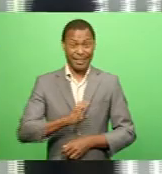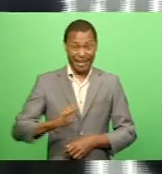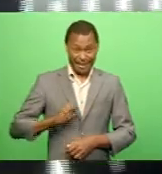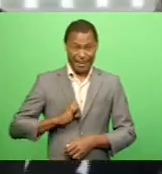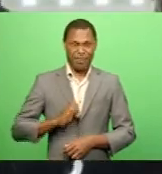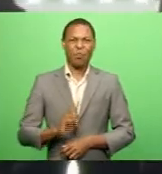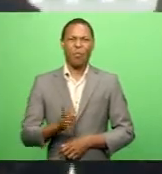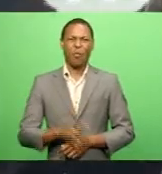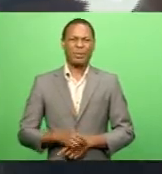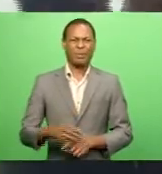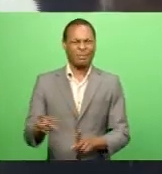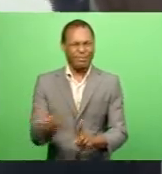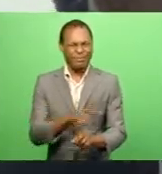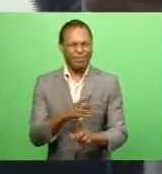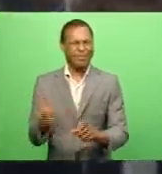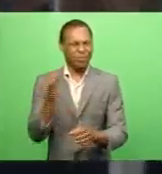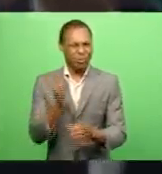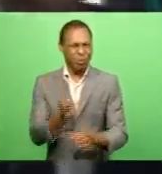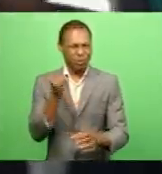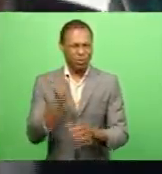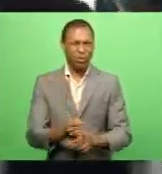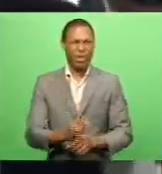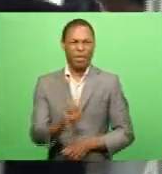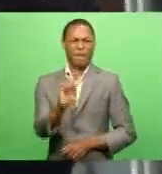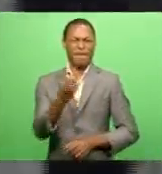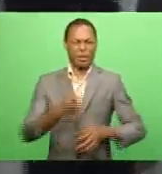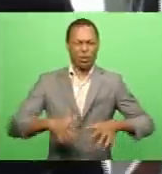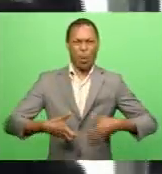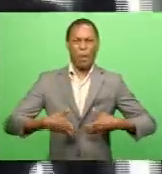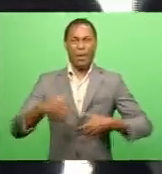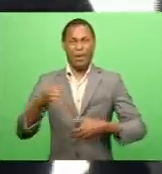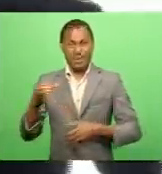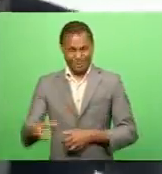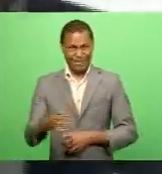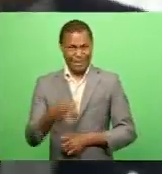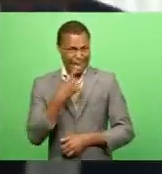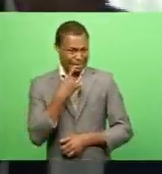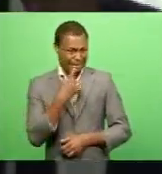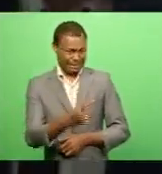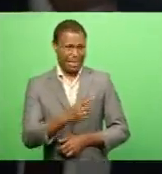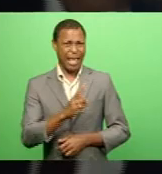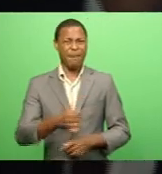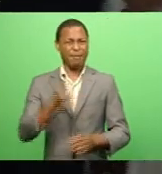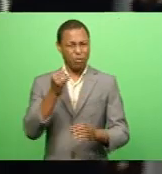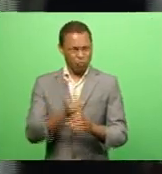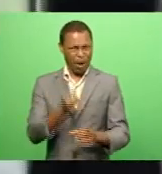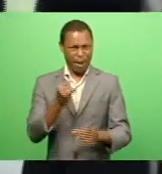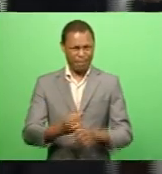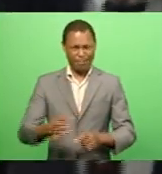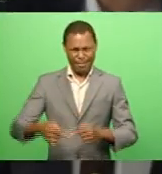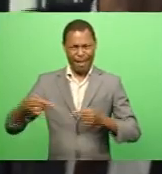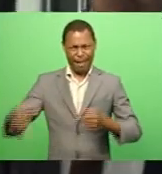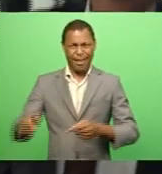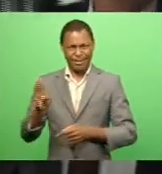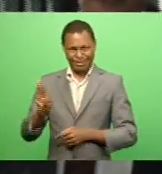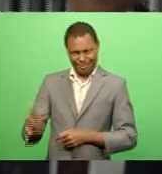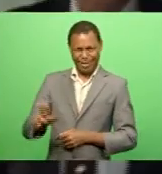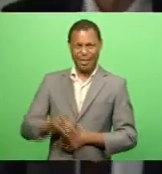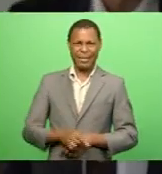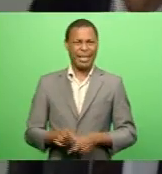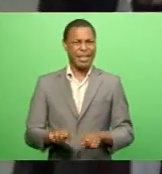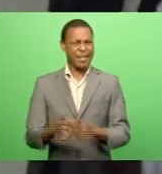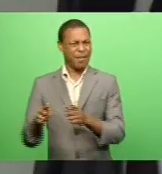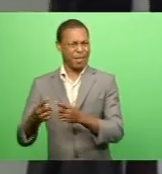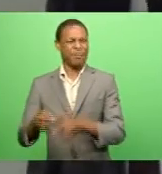assault Two counts relate to the first complainant Who has alleged offenses were committed against her on separate occasions in